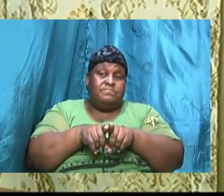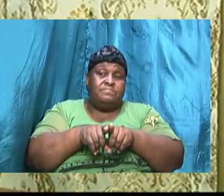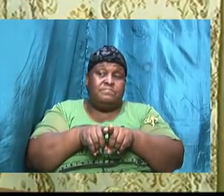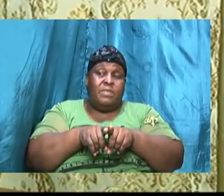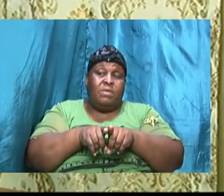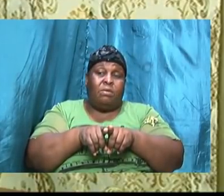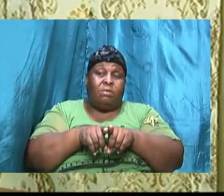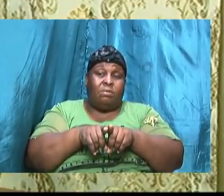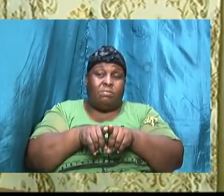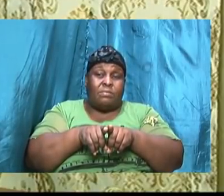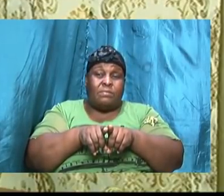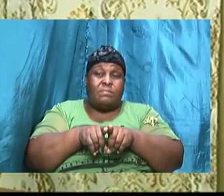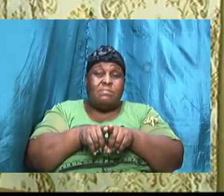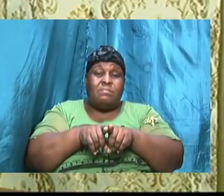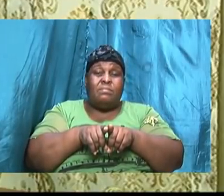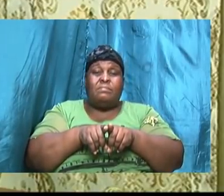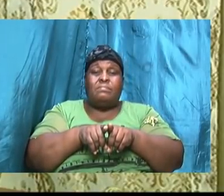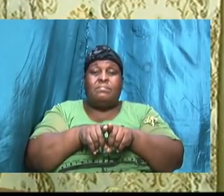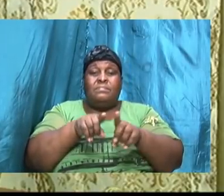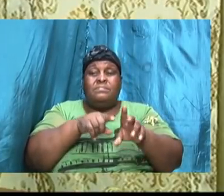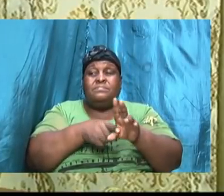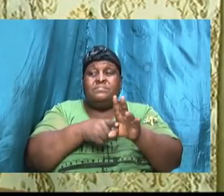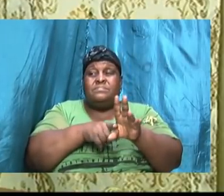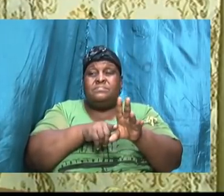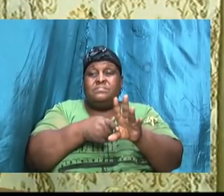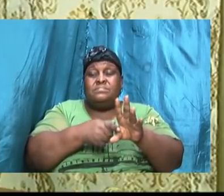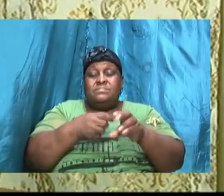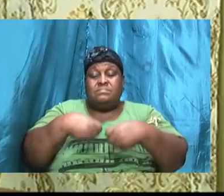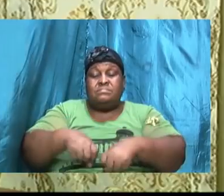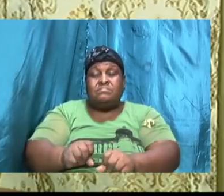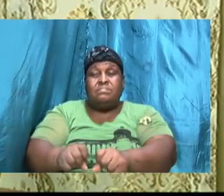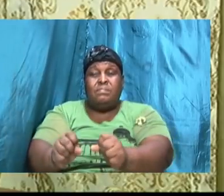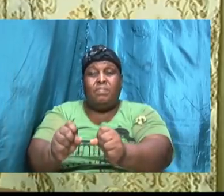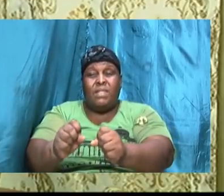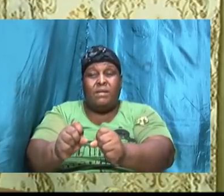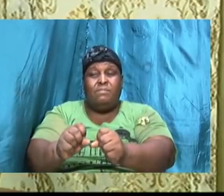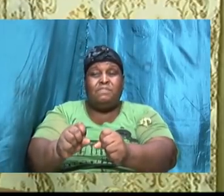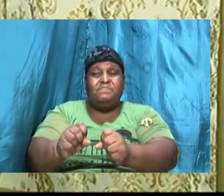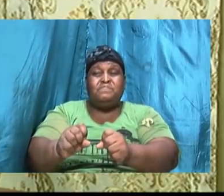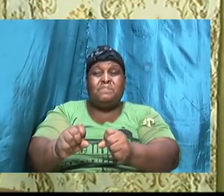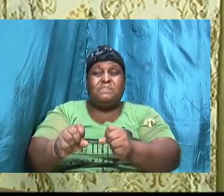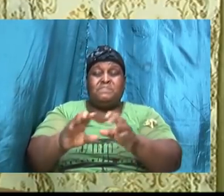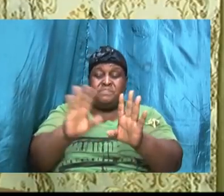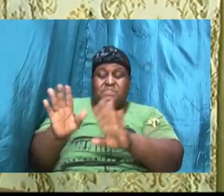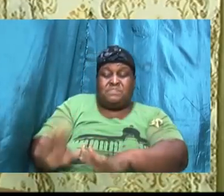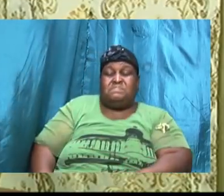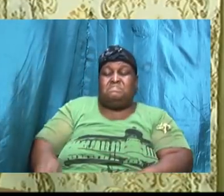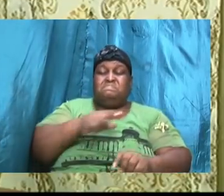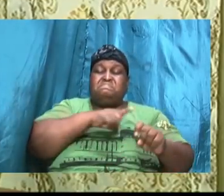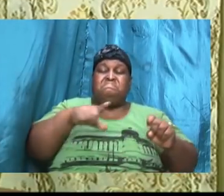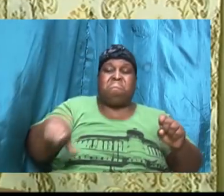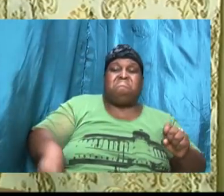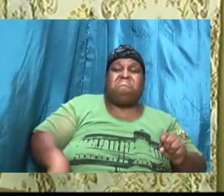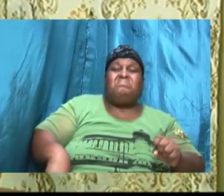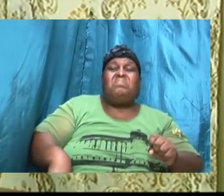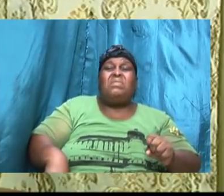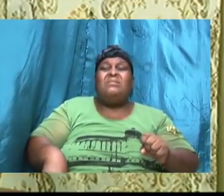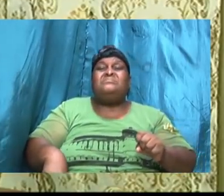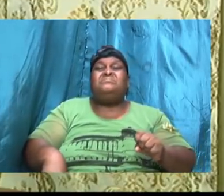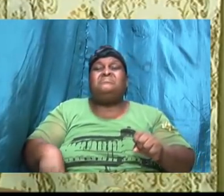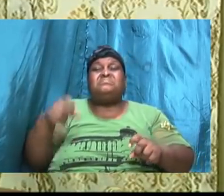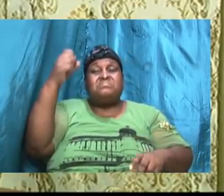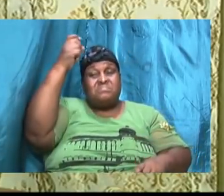that is at the beginning of a stream the fear of the Lord produces wisdom like a fuel